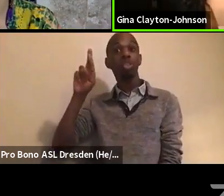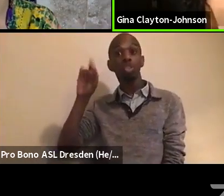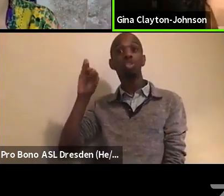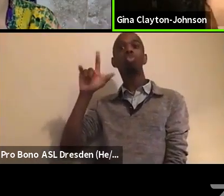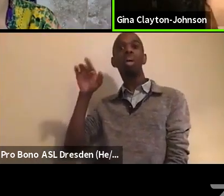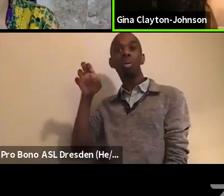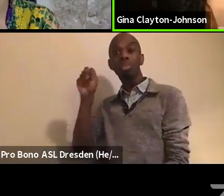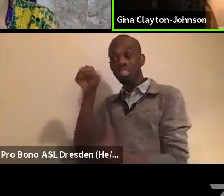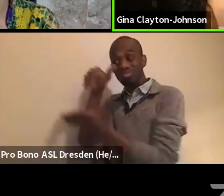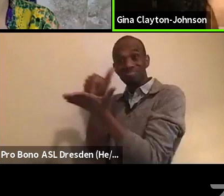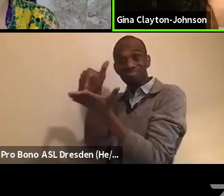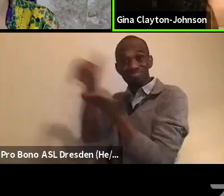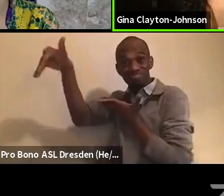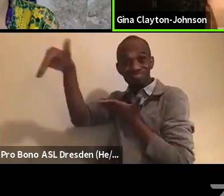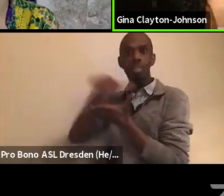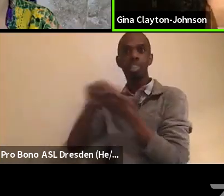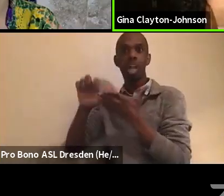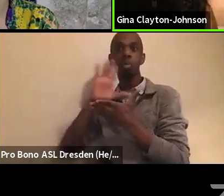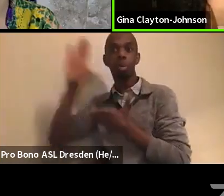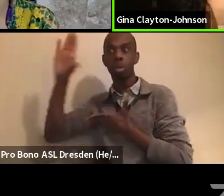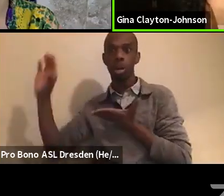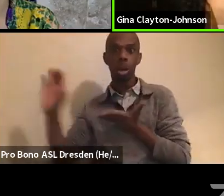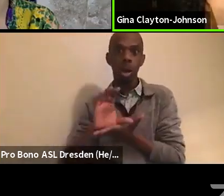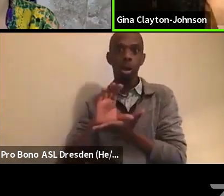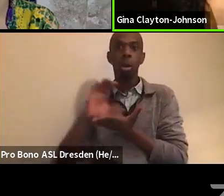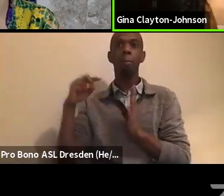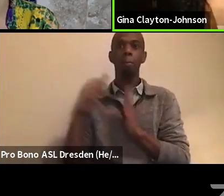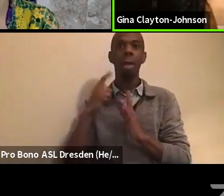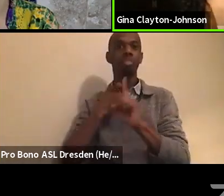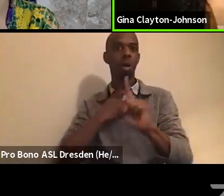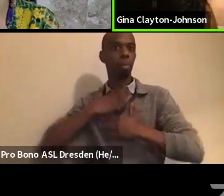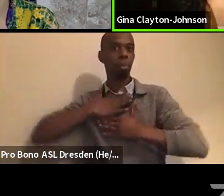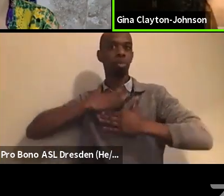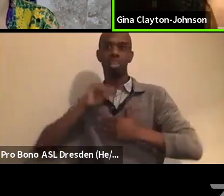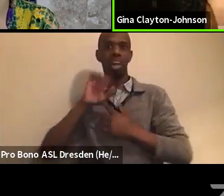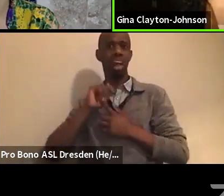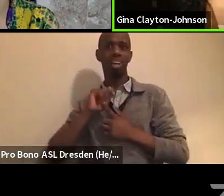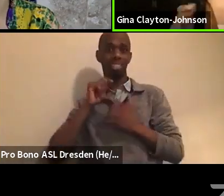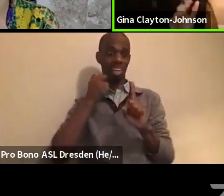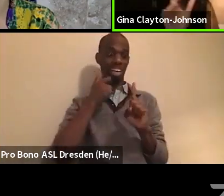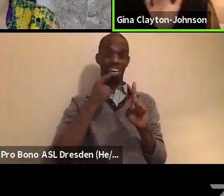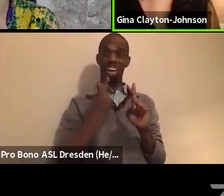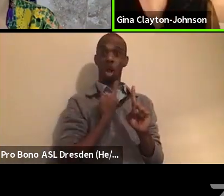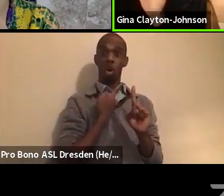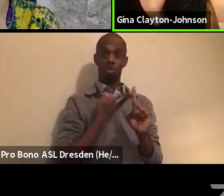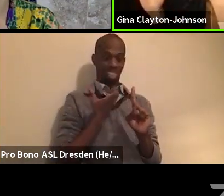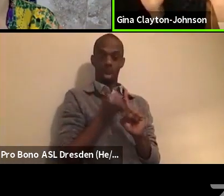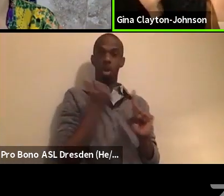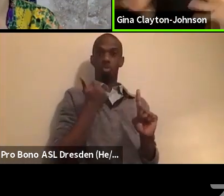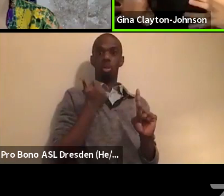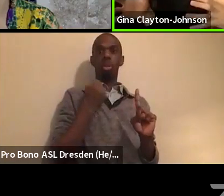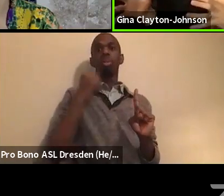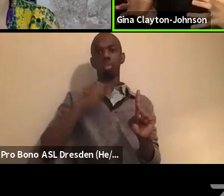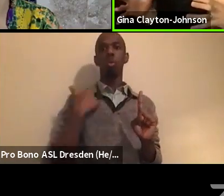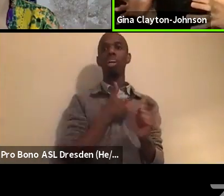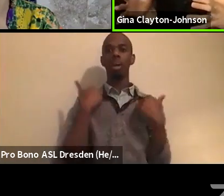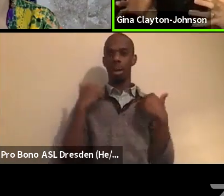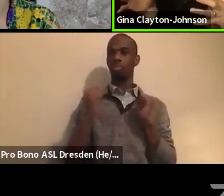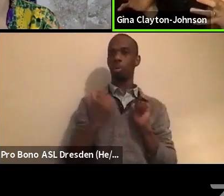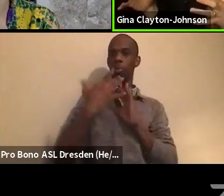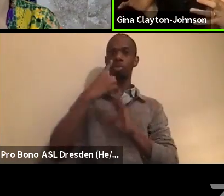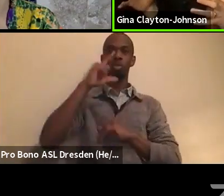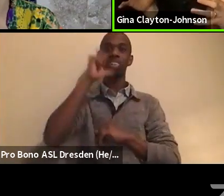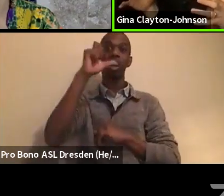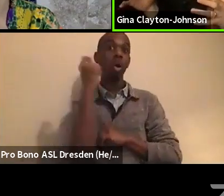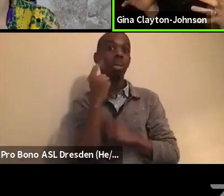so there's a way in which, like, I think that, you know, we have approached not just the issues of,